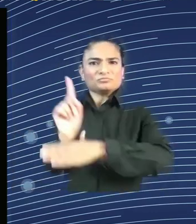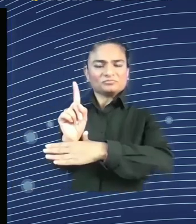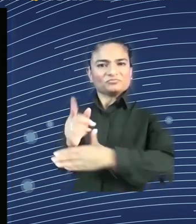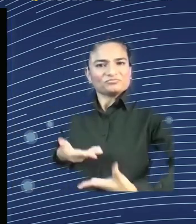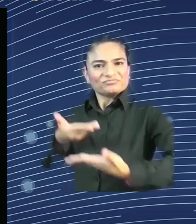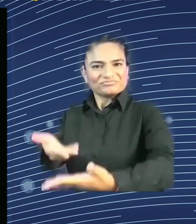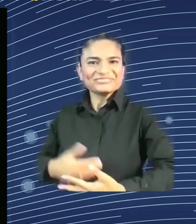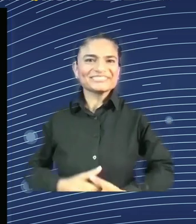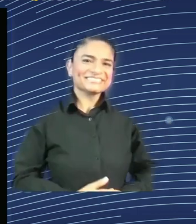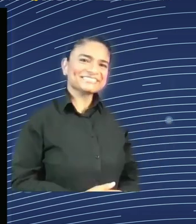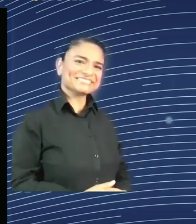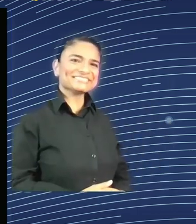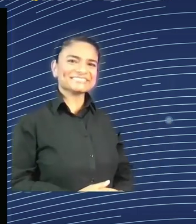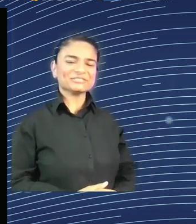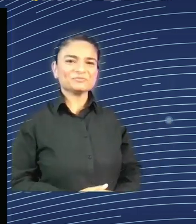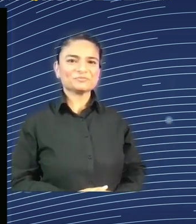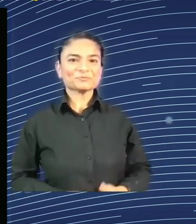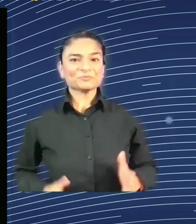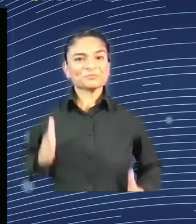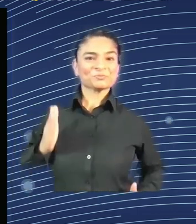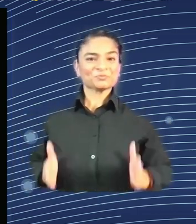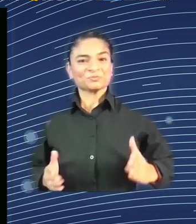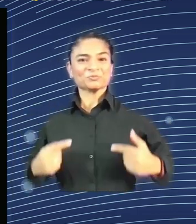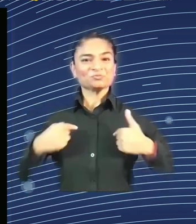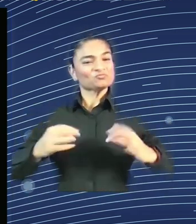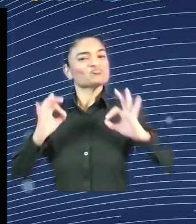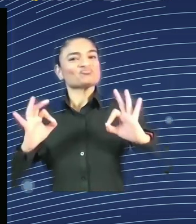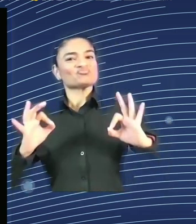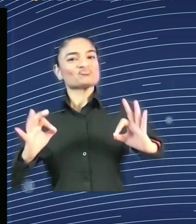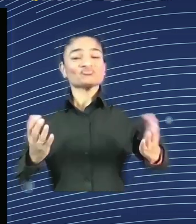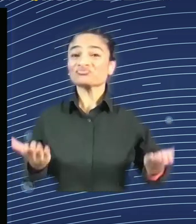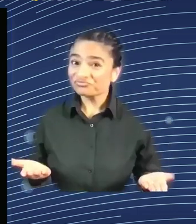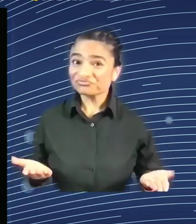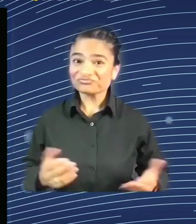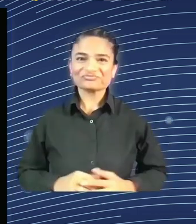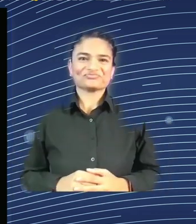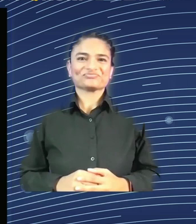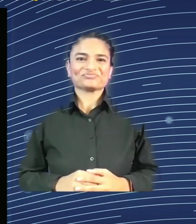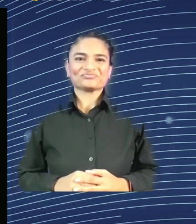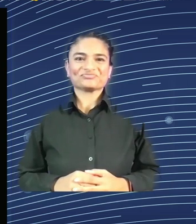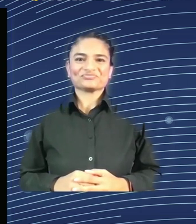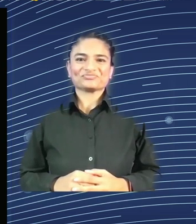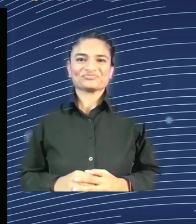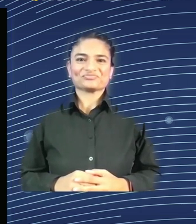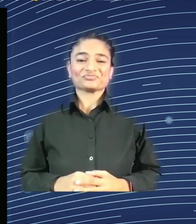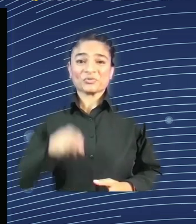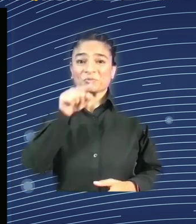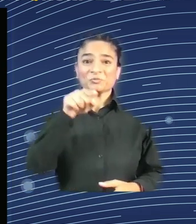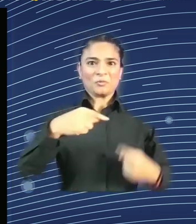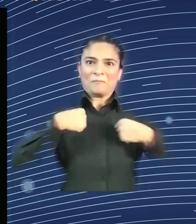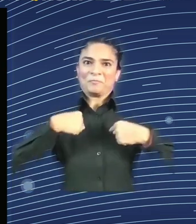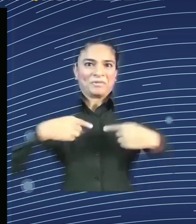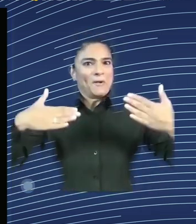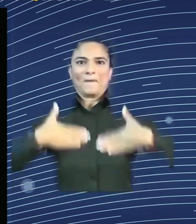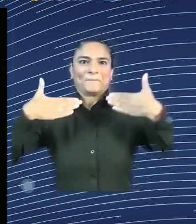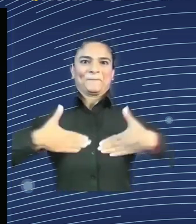am very pleased to be at the European Employment and Social Rights Forum in Bustles and it is a pleasure to see you all. Well, I am interested